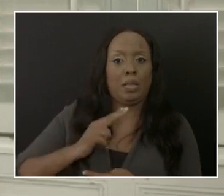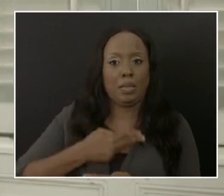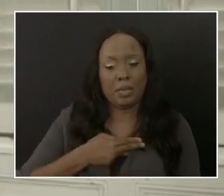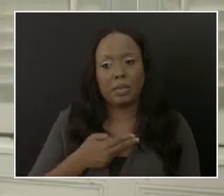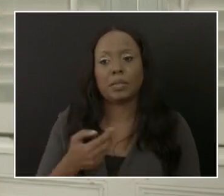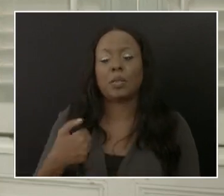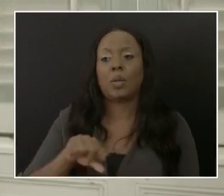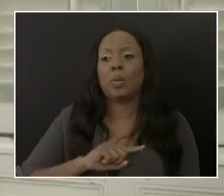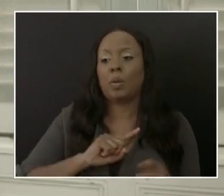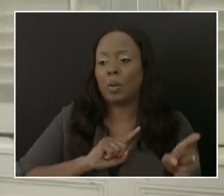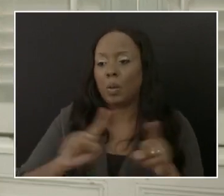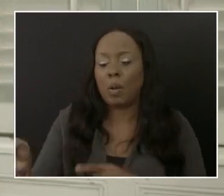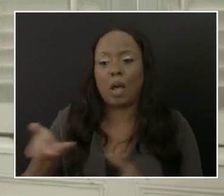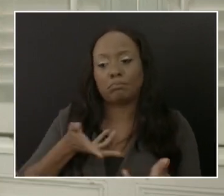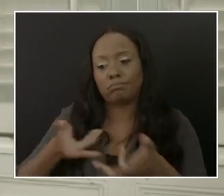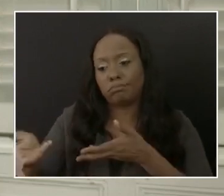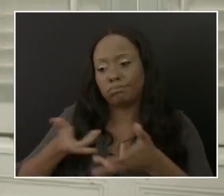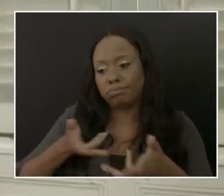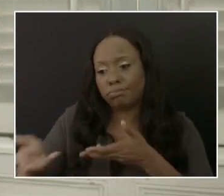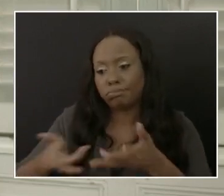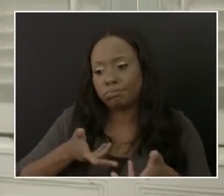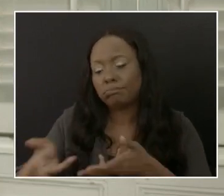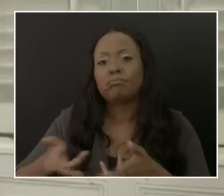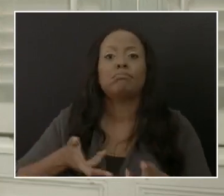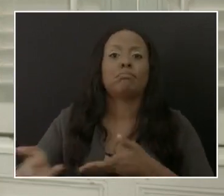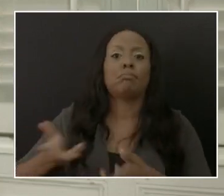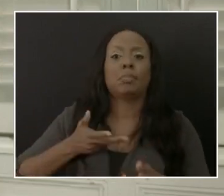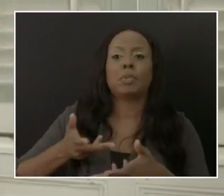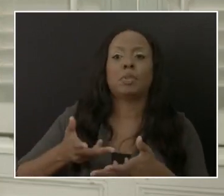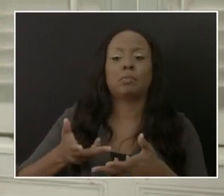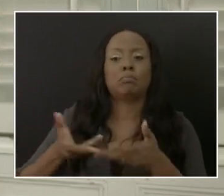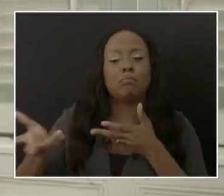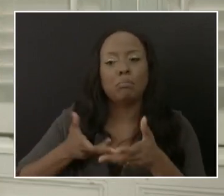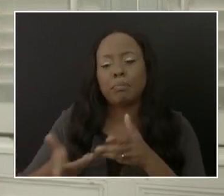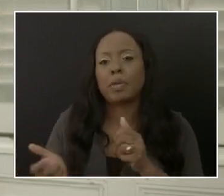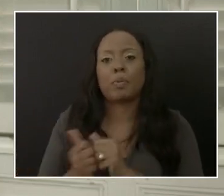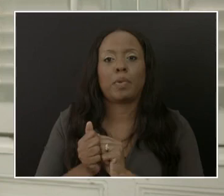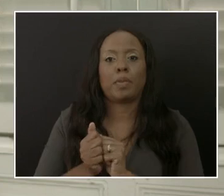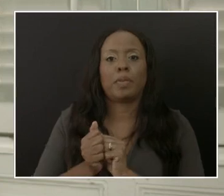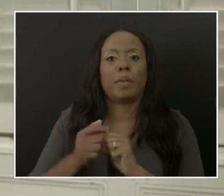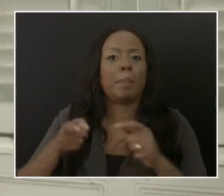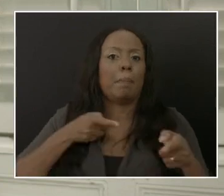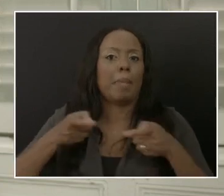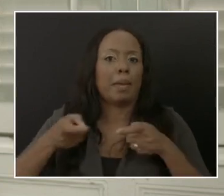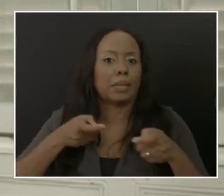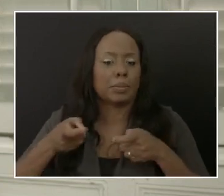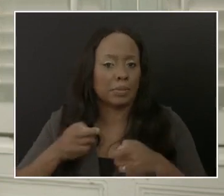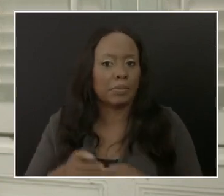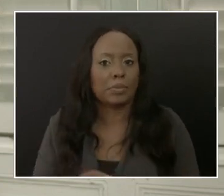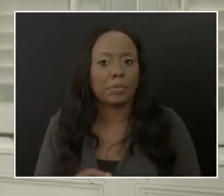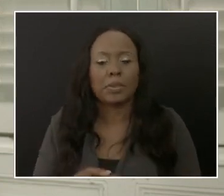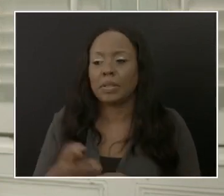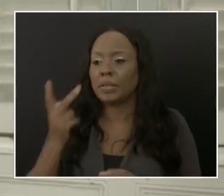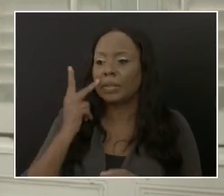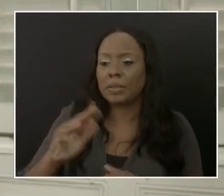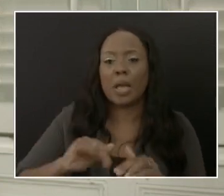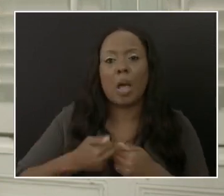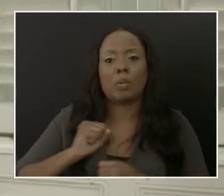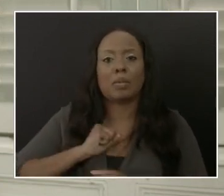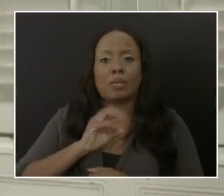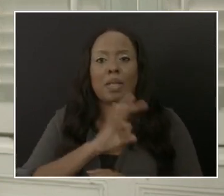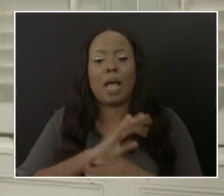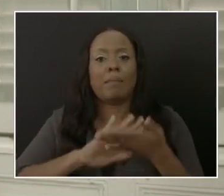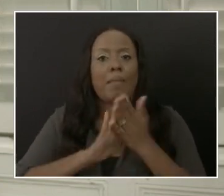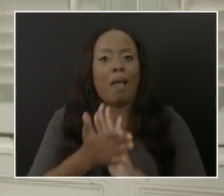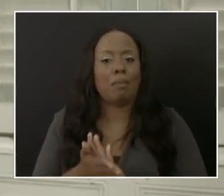in and have a conversation and see how we can make things a bit more safer for the staff and for the general